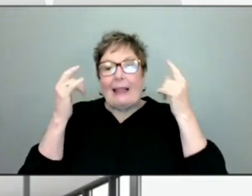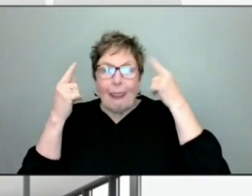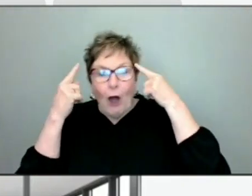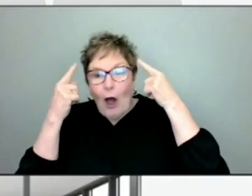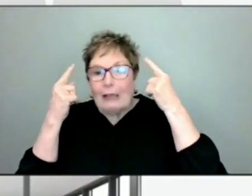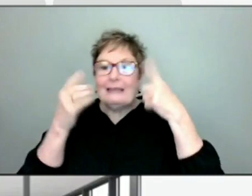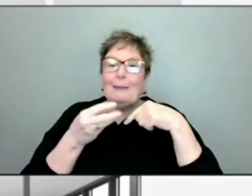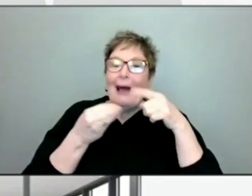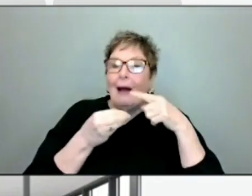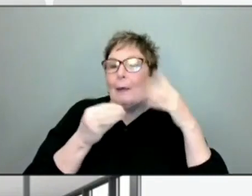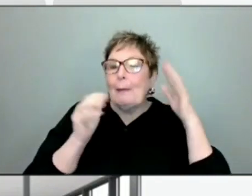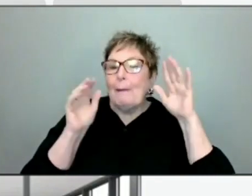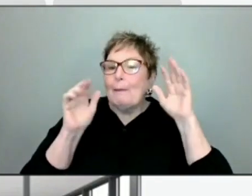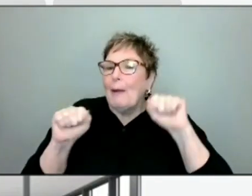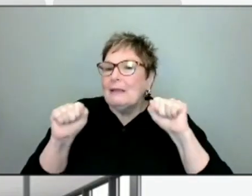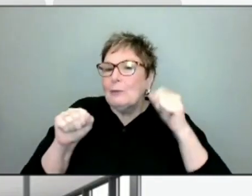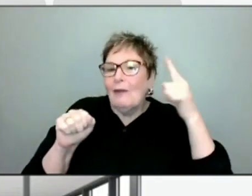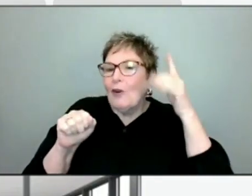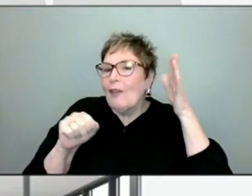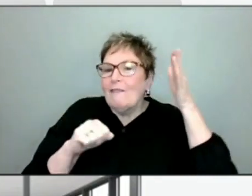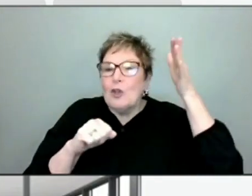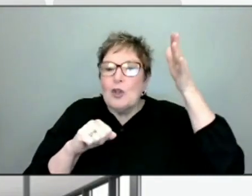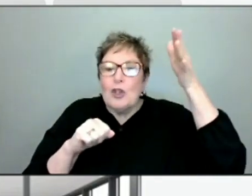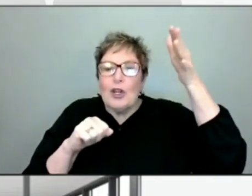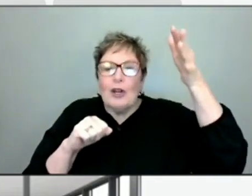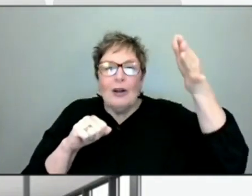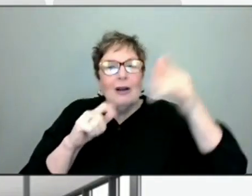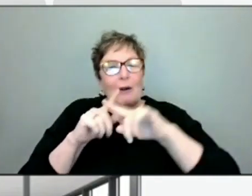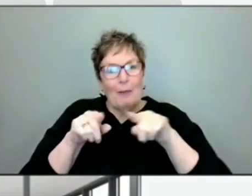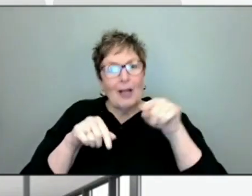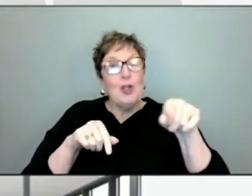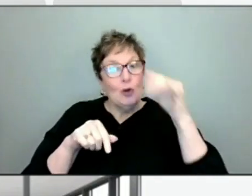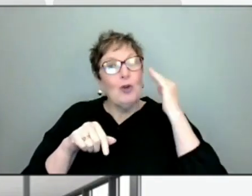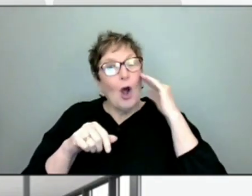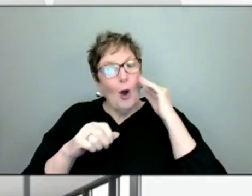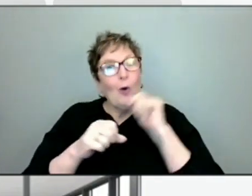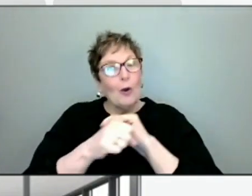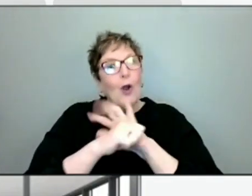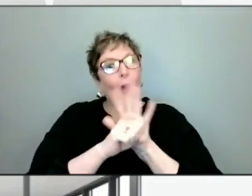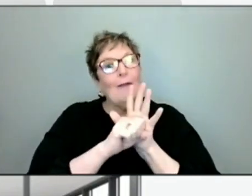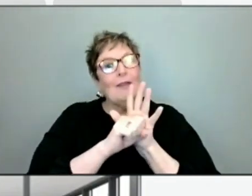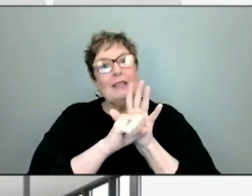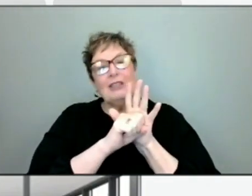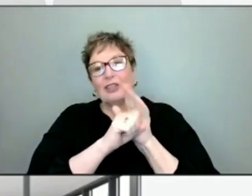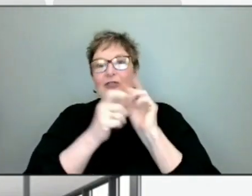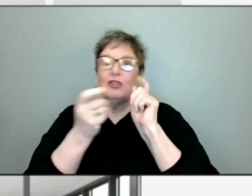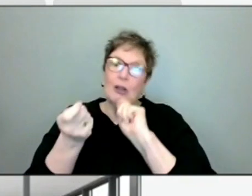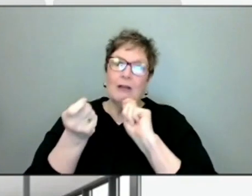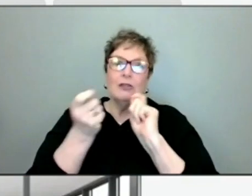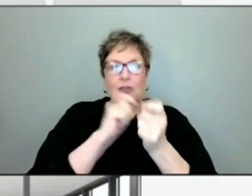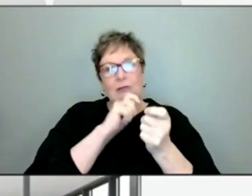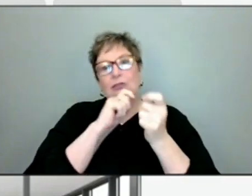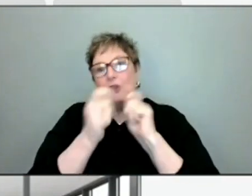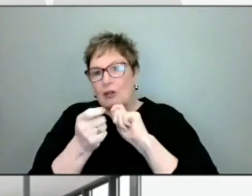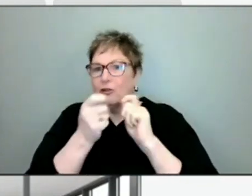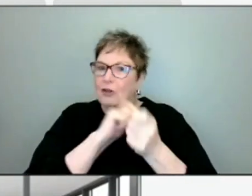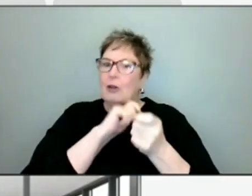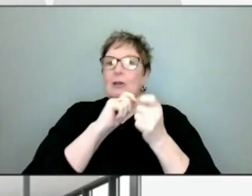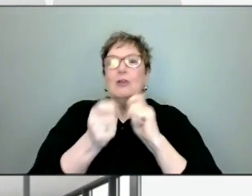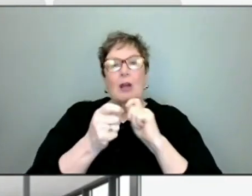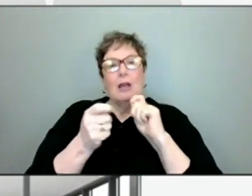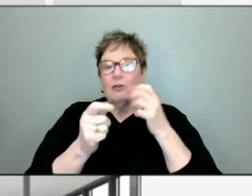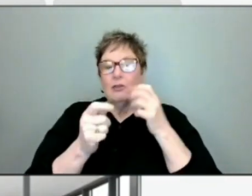potential for the future. But as you know, COVID has been a moving target since the beginning. And so we'll